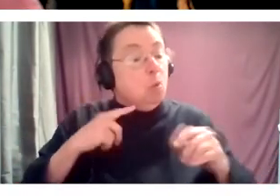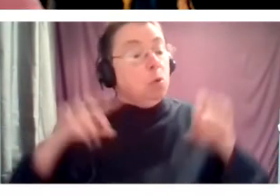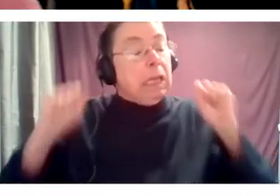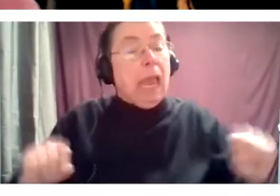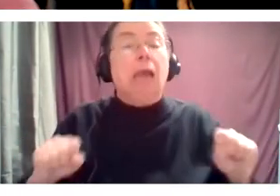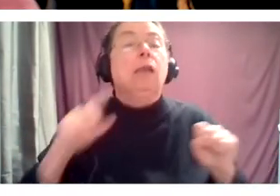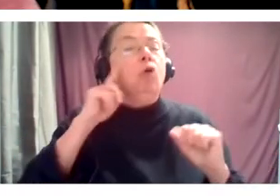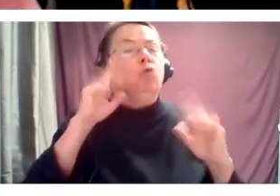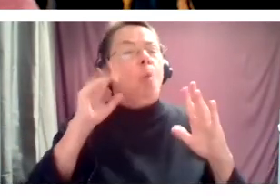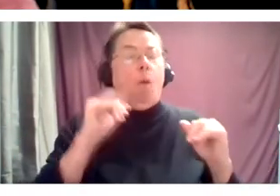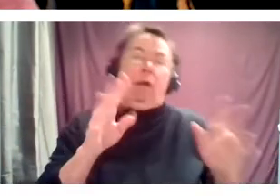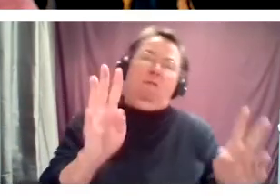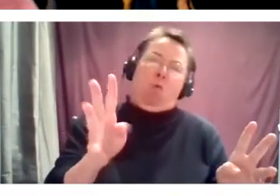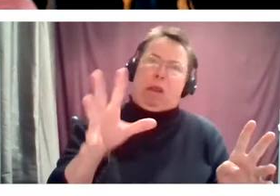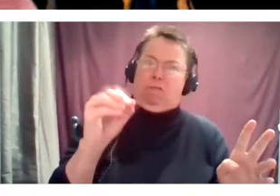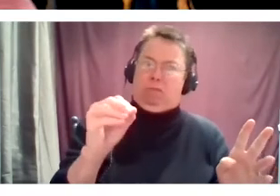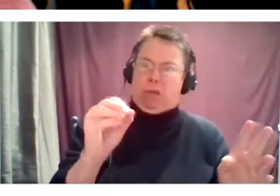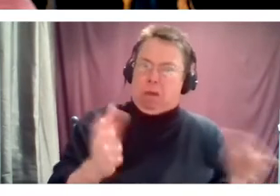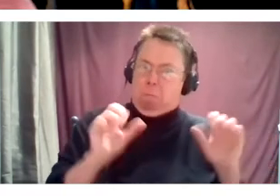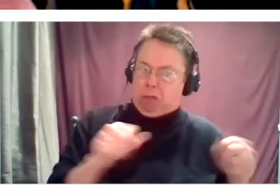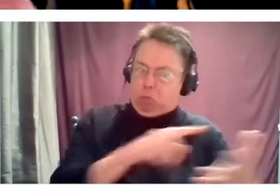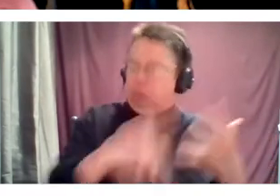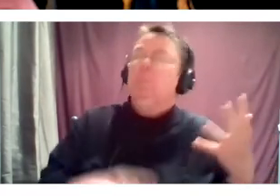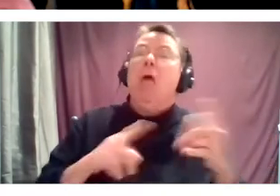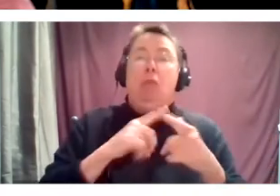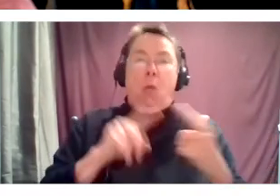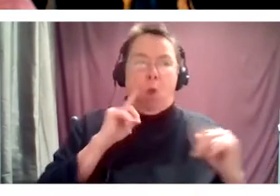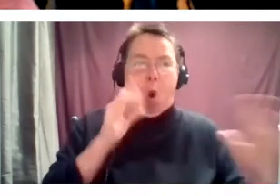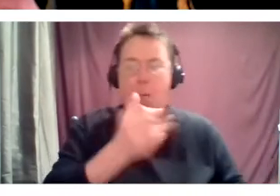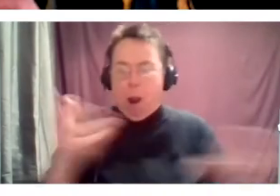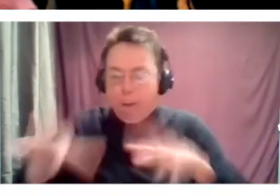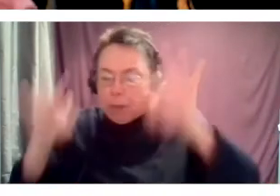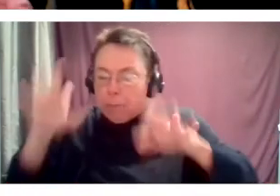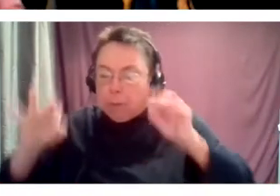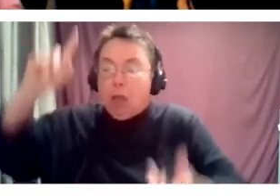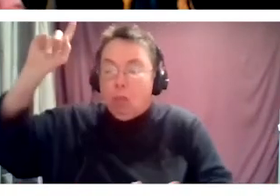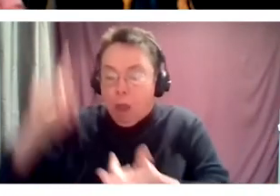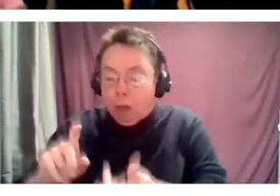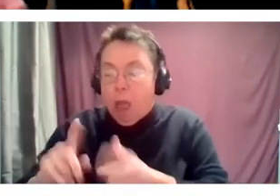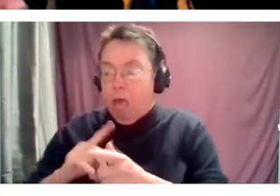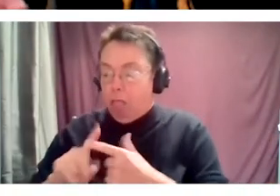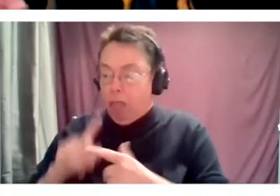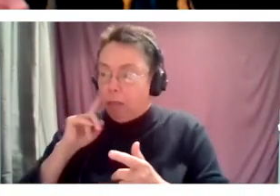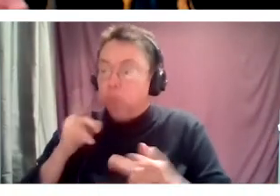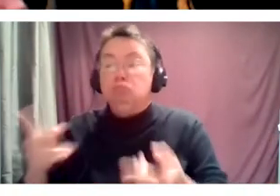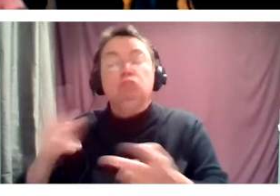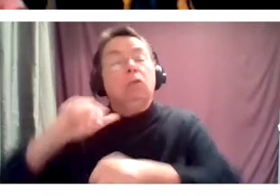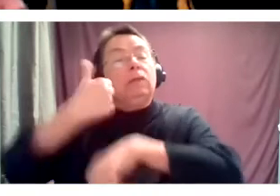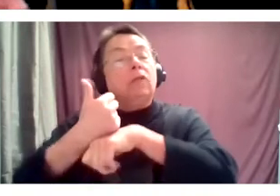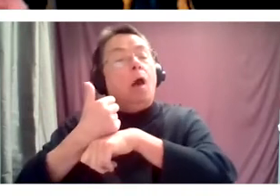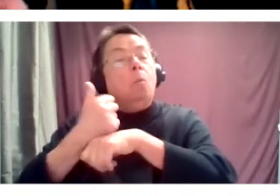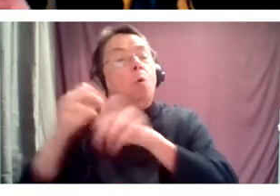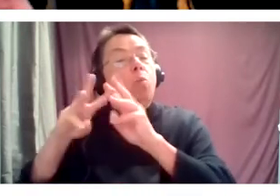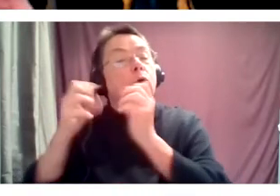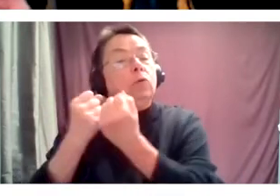number from that, to workshop them during this time that we're down, and then to actually celebrate